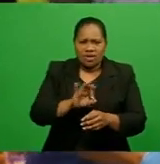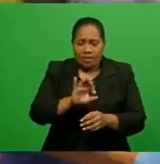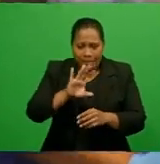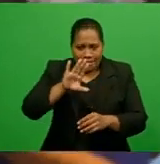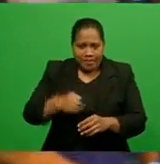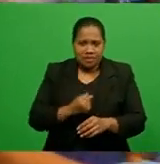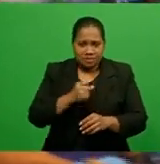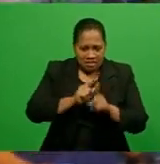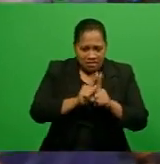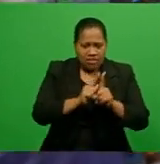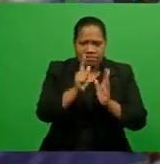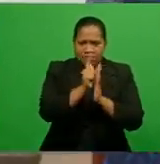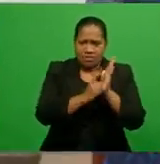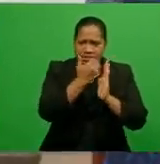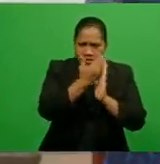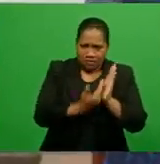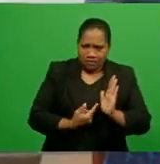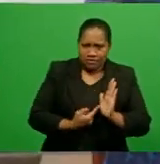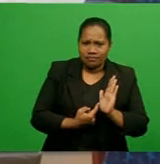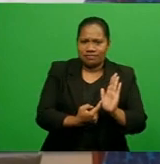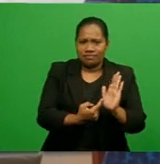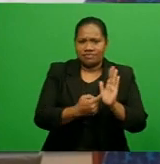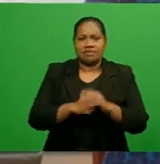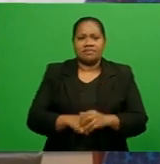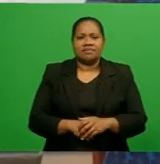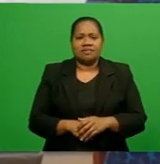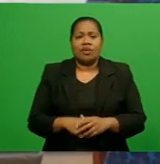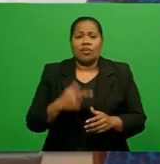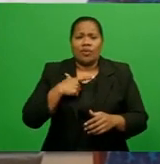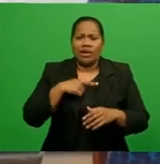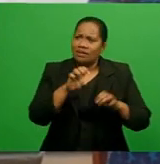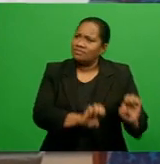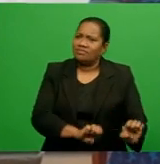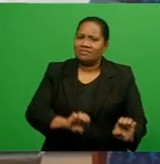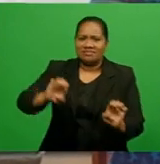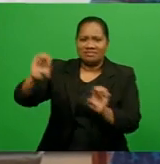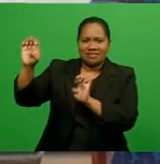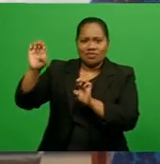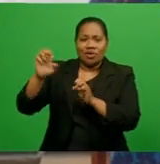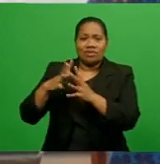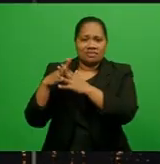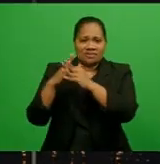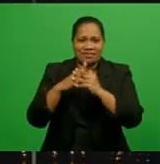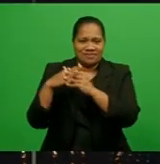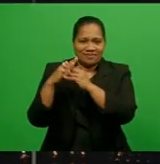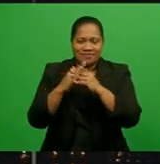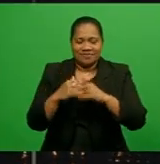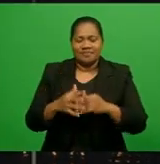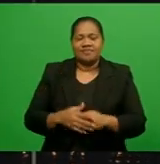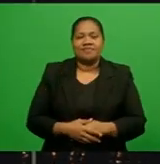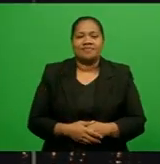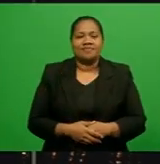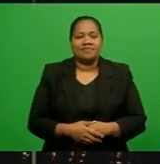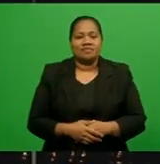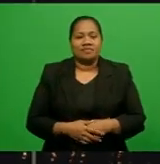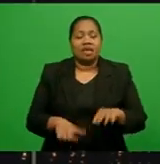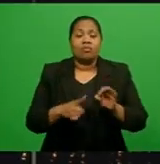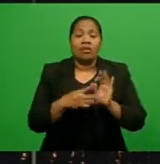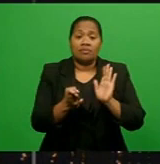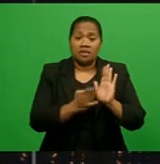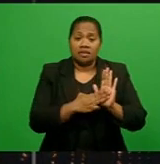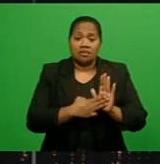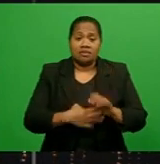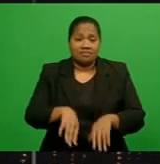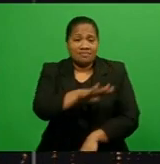180 kava bars in the U.S. Shosaiye Nanunga, FBC News. Prime Minister Vorengen